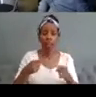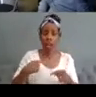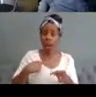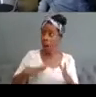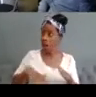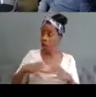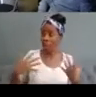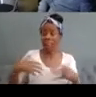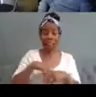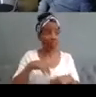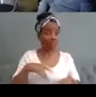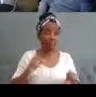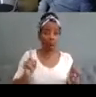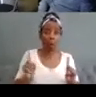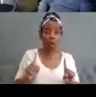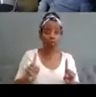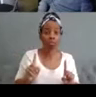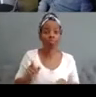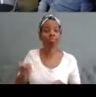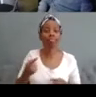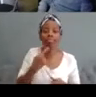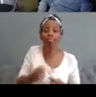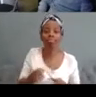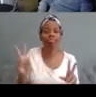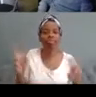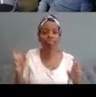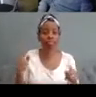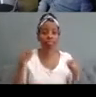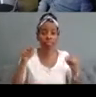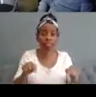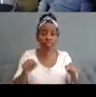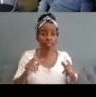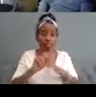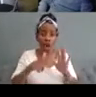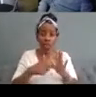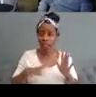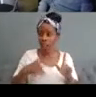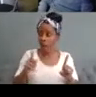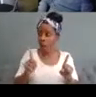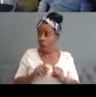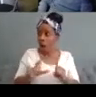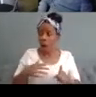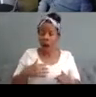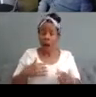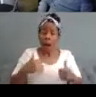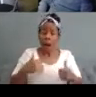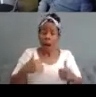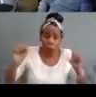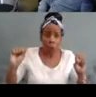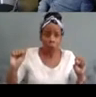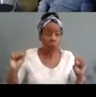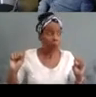describe the project as both a life raft and a warm hug after years of exclusion and